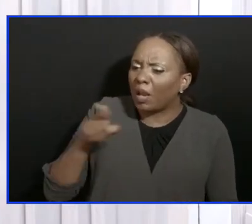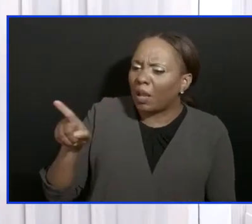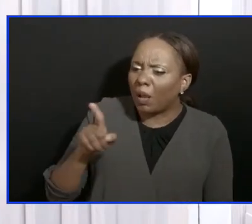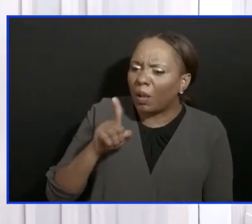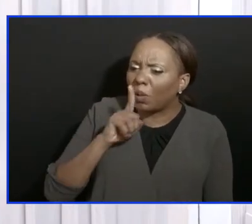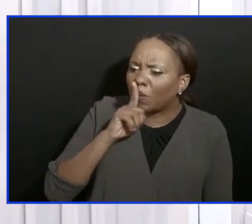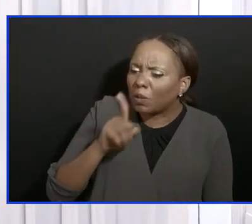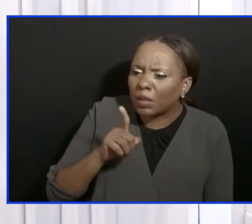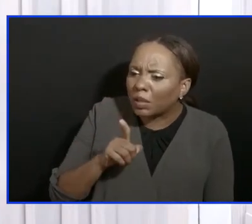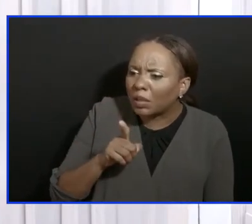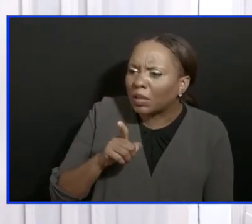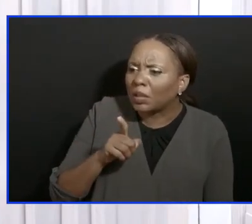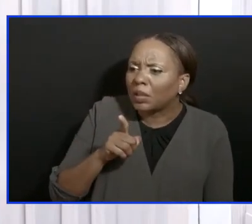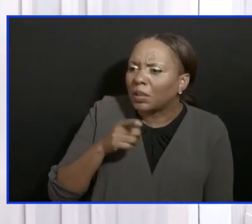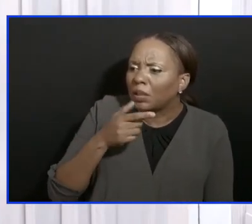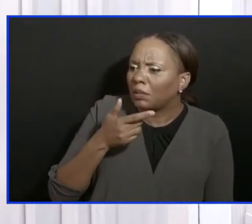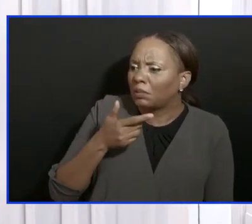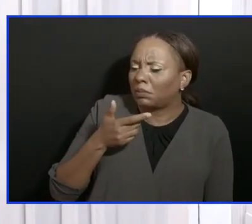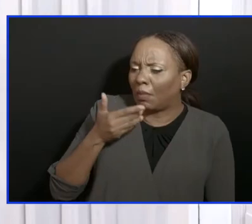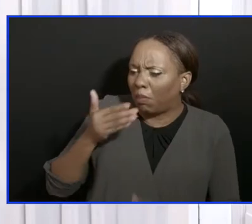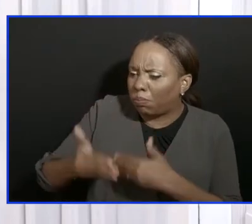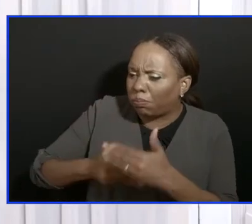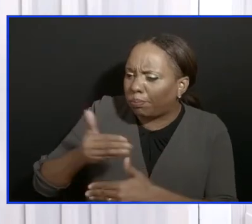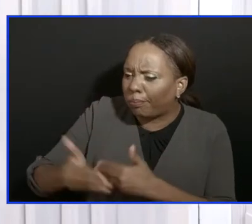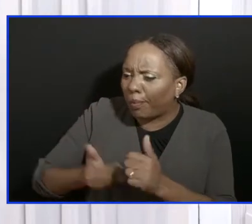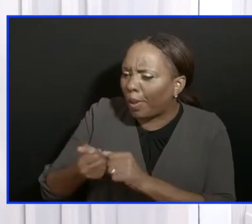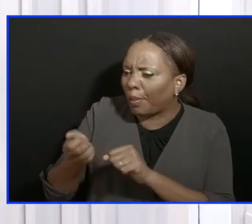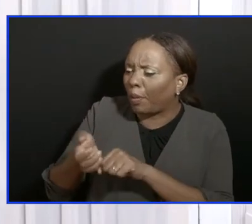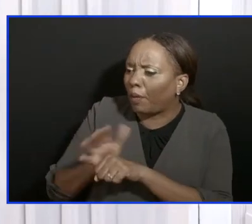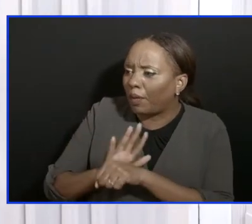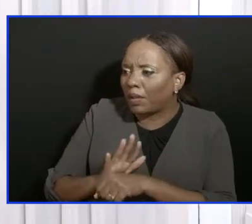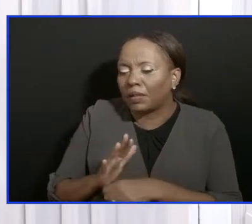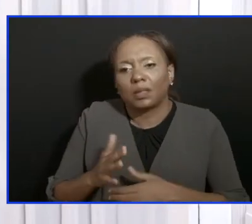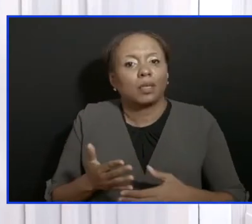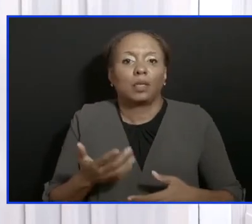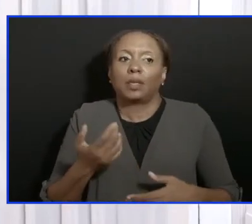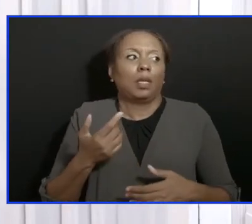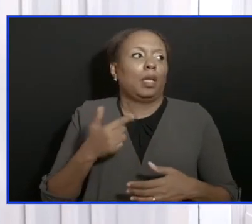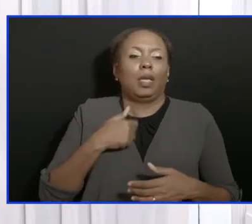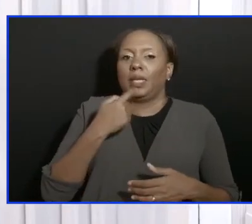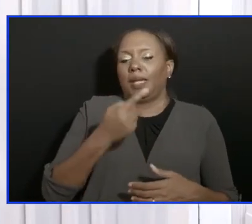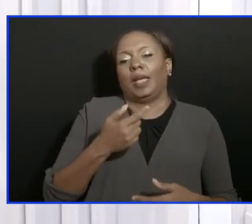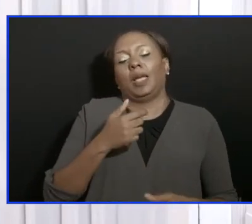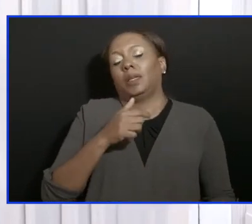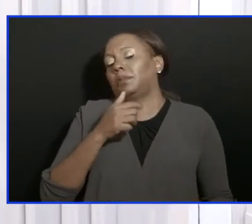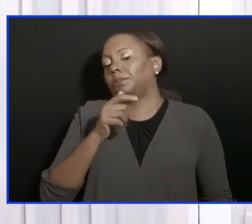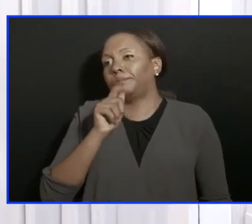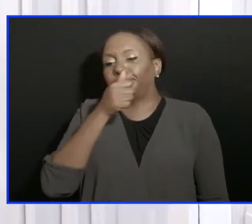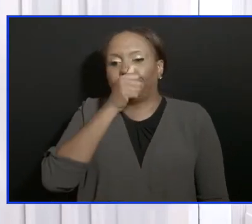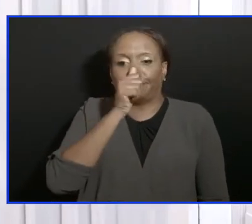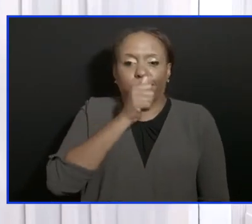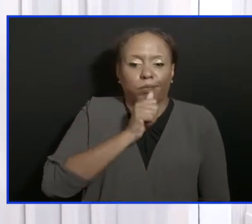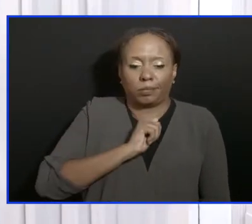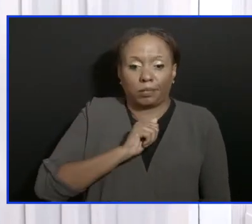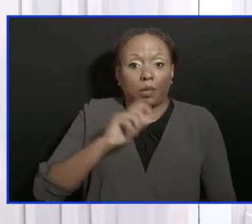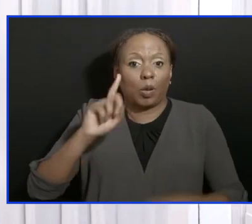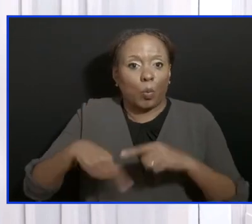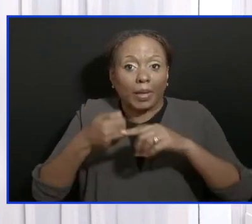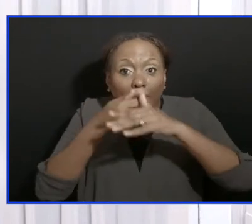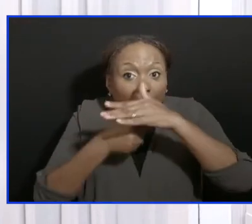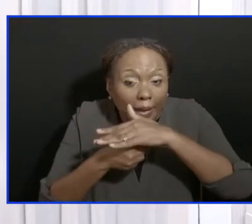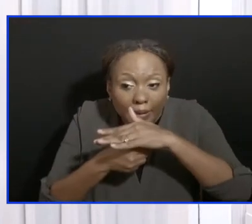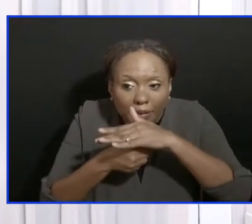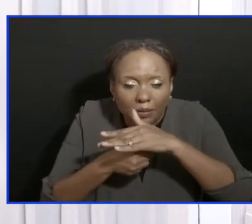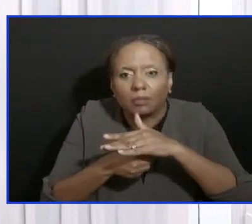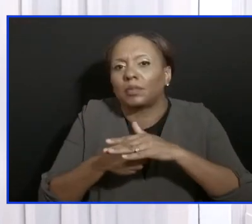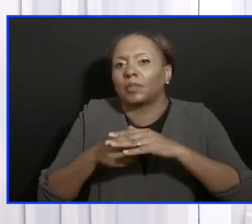exactly what we know with the country. And the problems come when you're trying to hide or when you're trying to do things that you shouldn't do. We